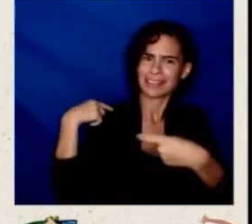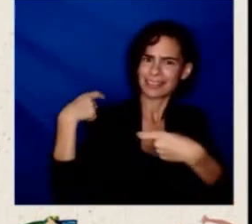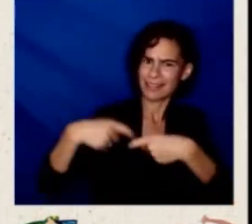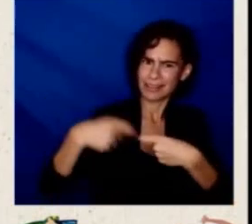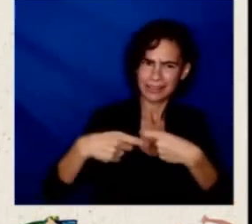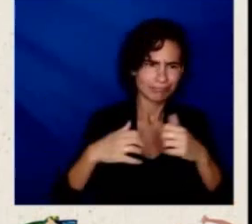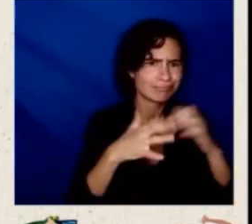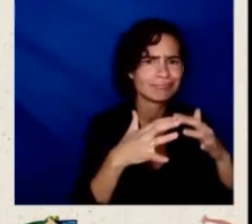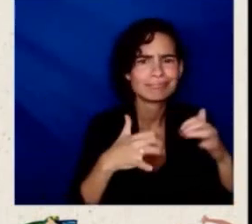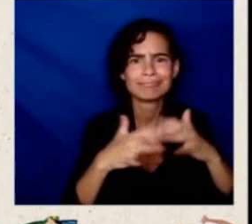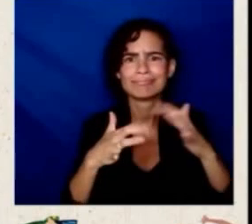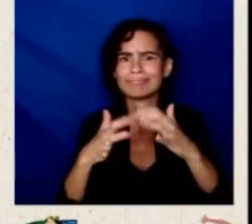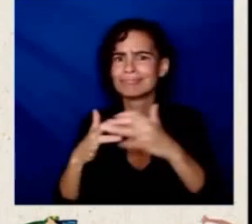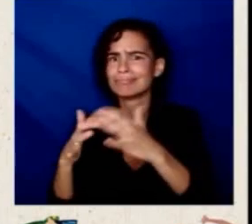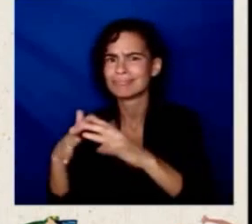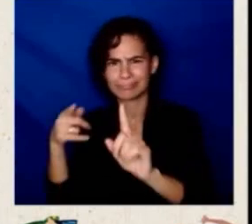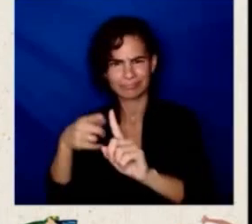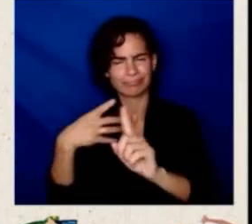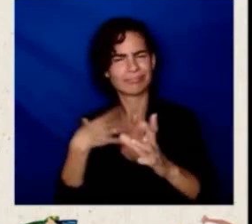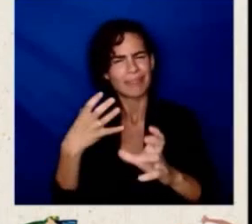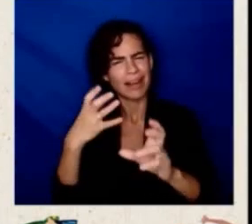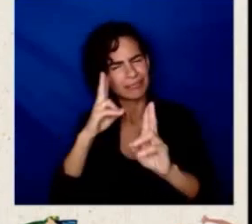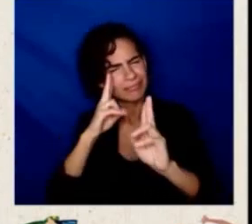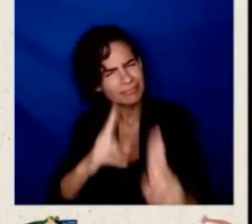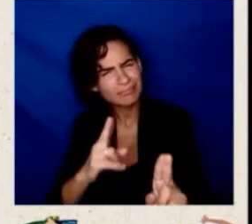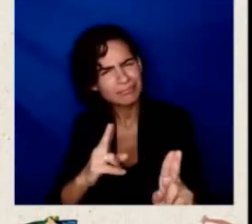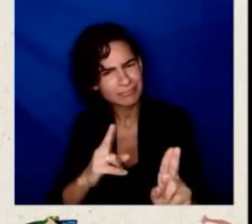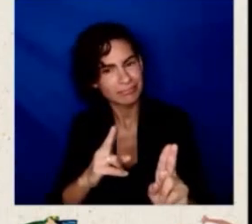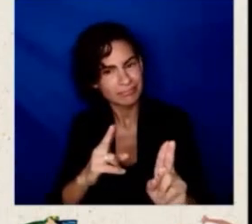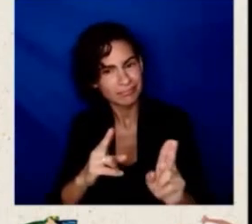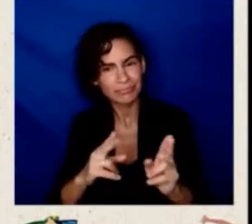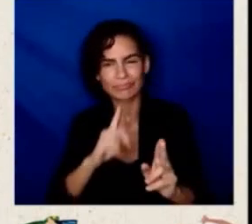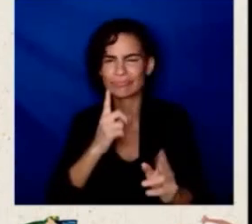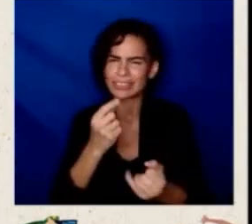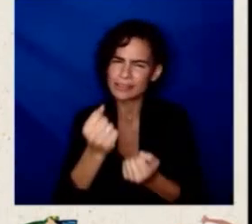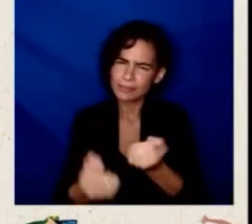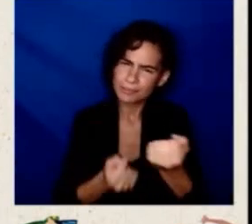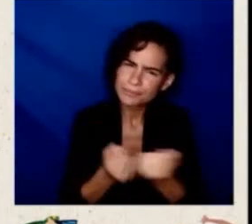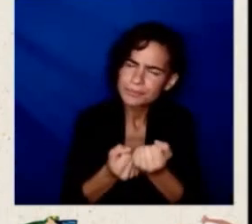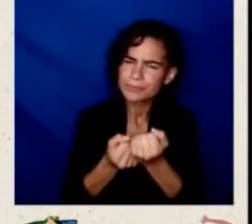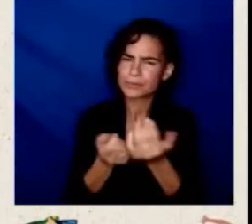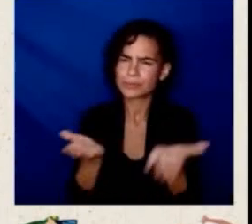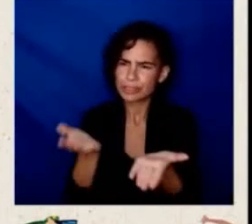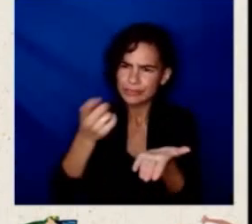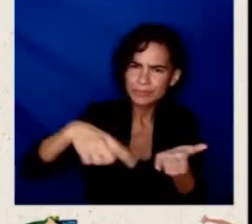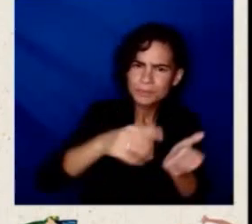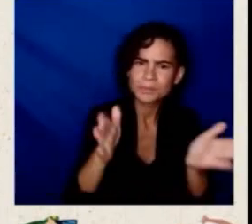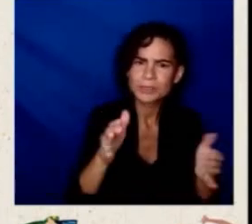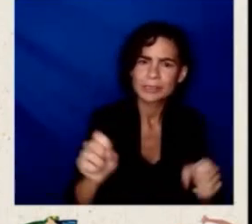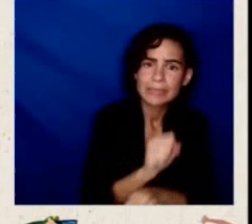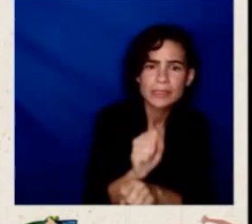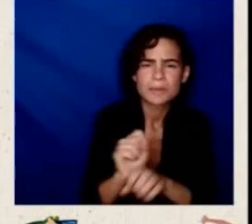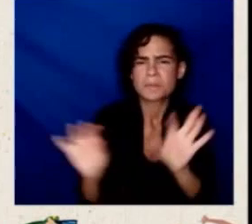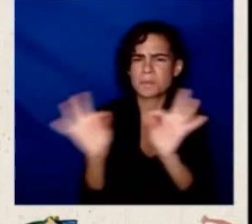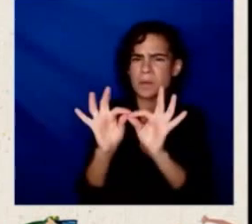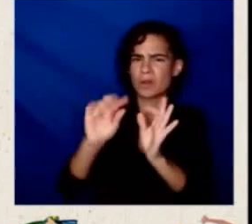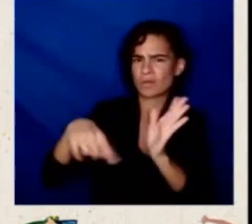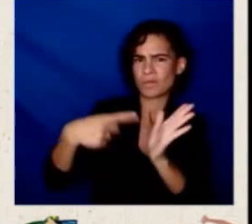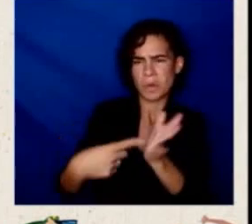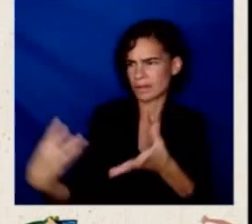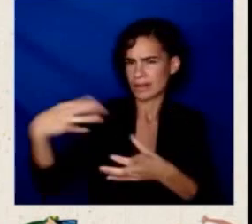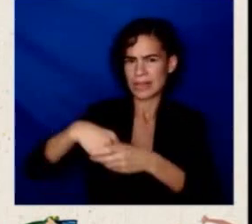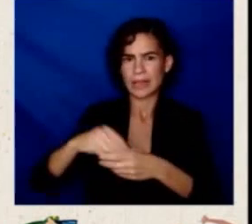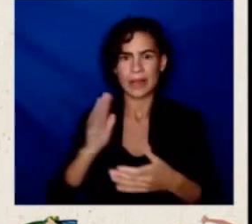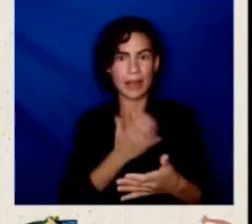respect and understand the changing pace of entrepreneurship and serve you. So there's a huge role for the Latino community to help us build our economy